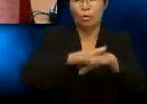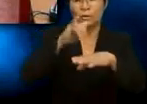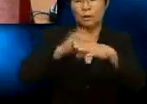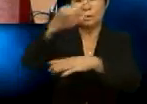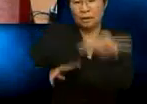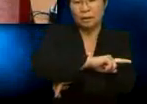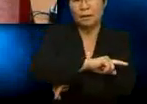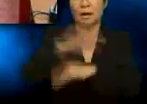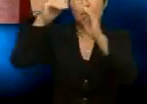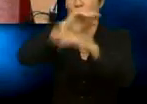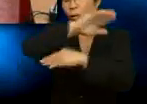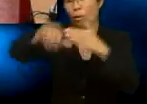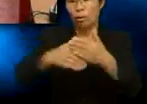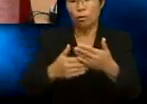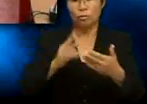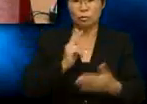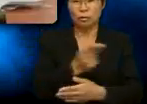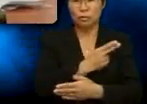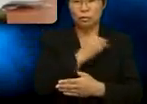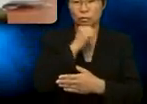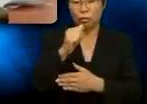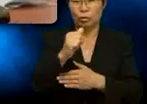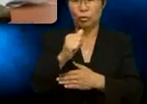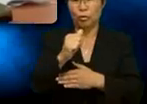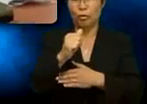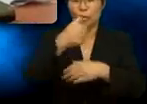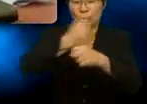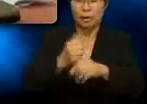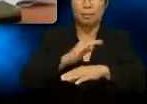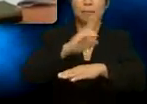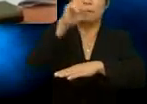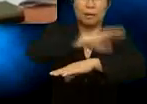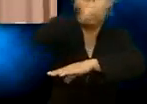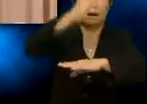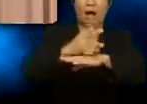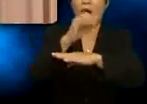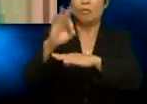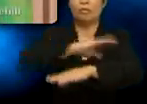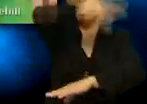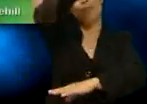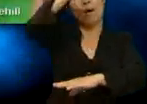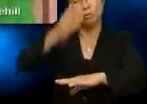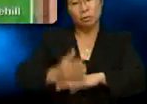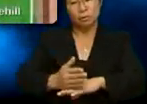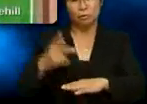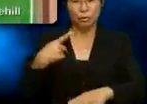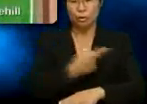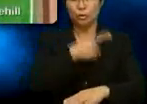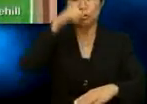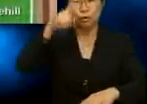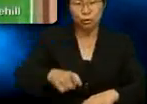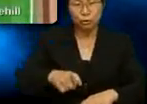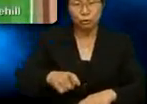us not to make a hill out of a mountain. Sorry. What is that expression? We should not make a mountain